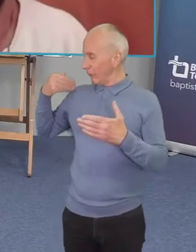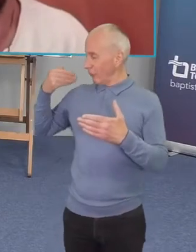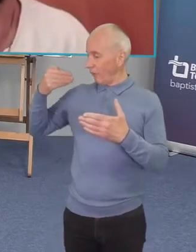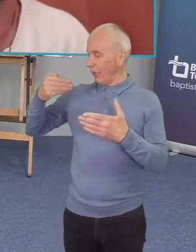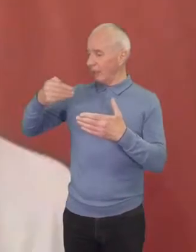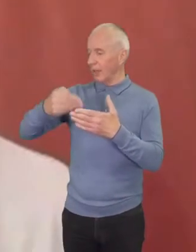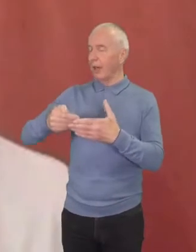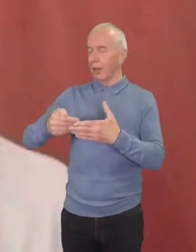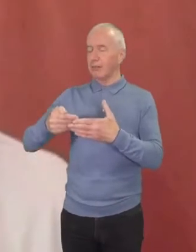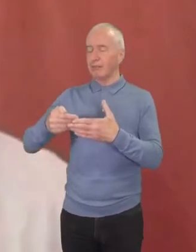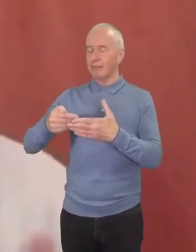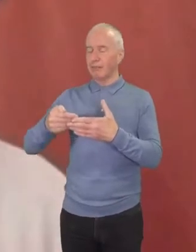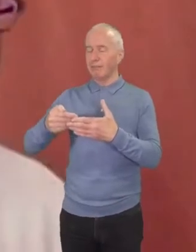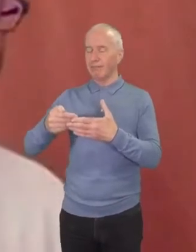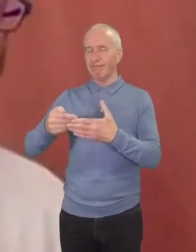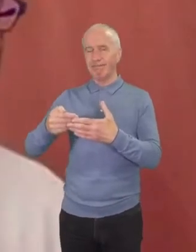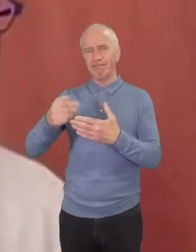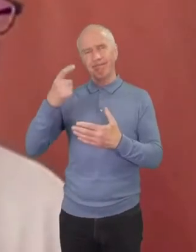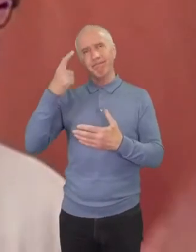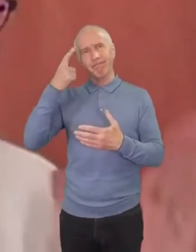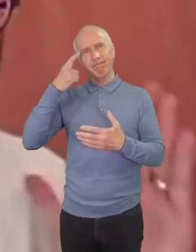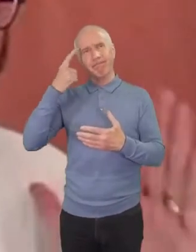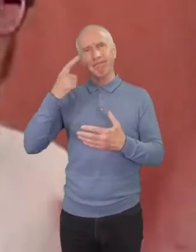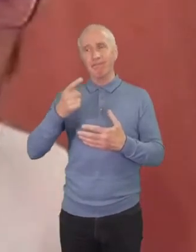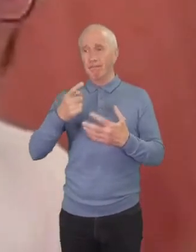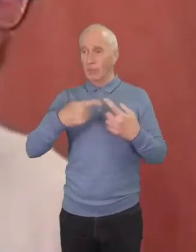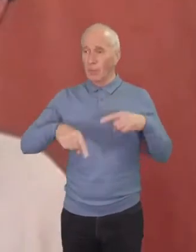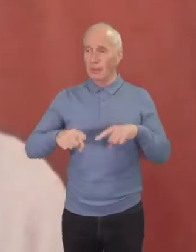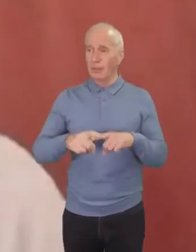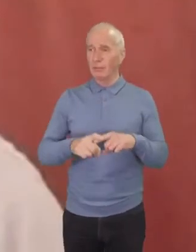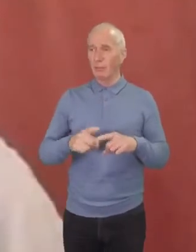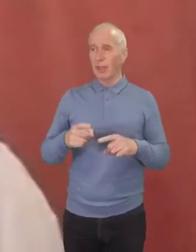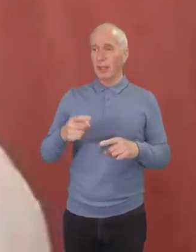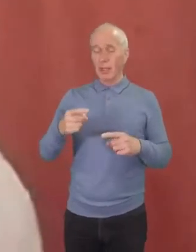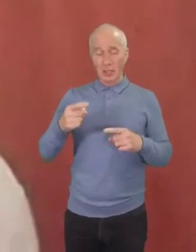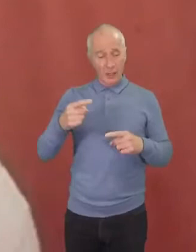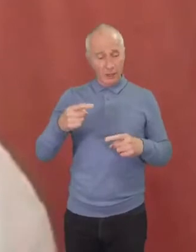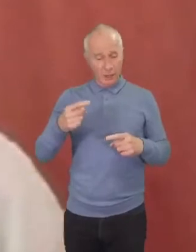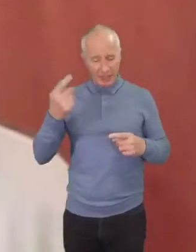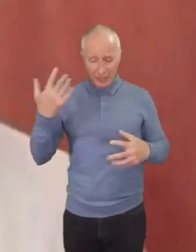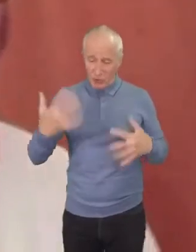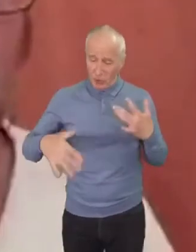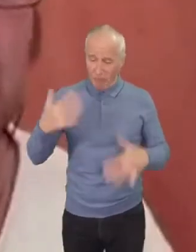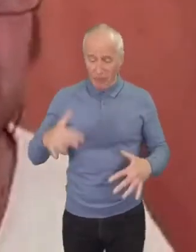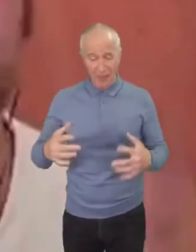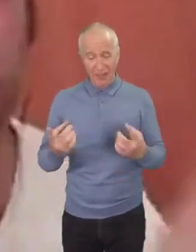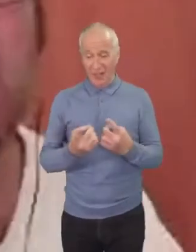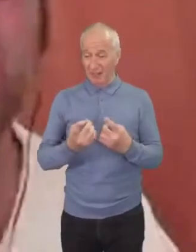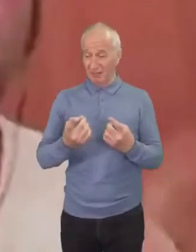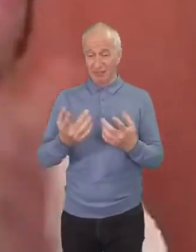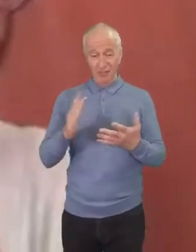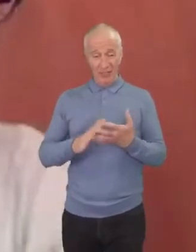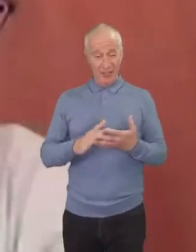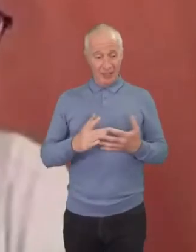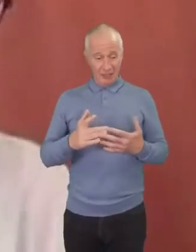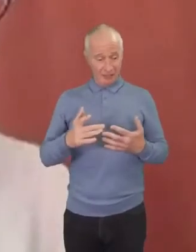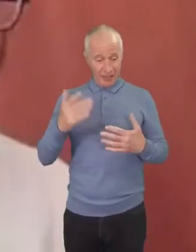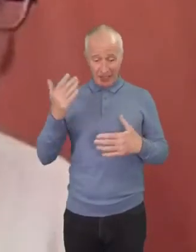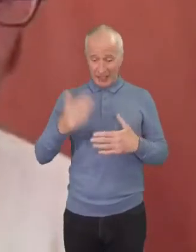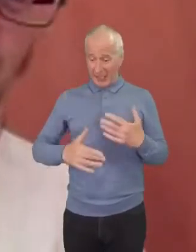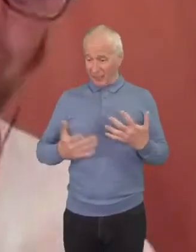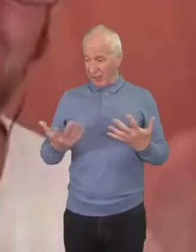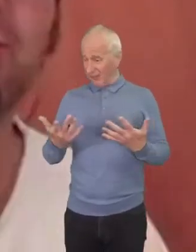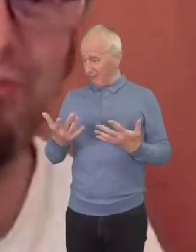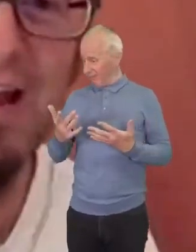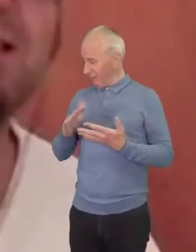that that we've separated things that were never meant to be separated uh right like evangelism and